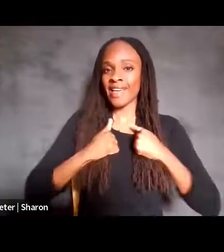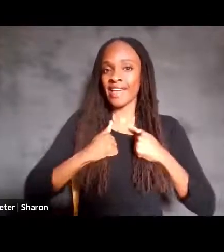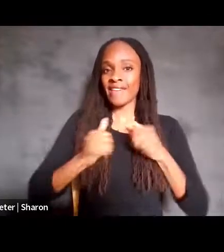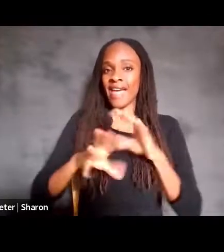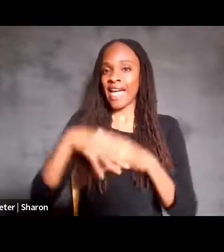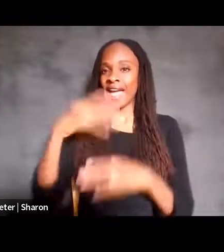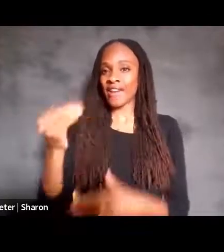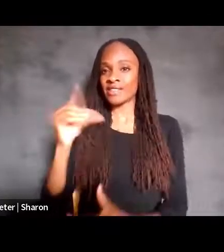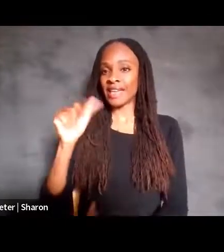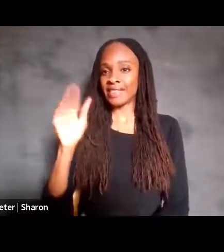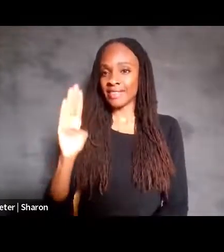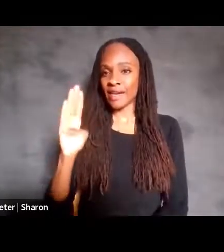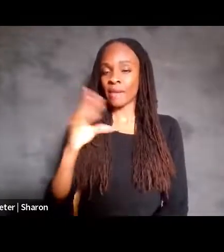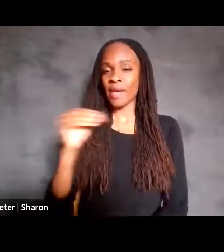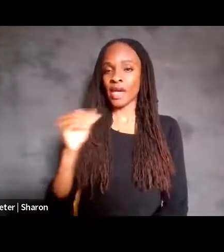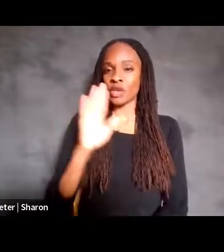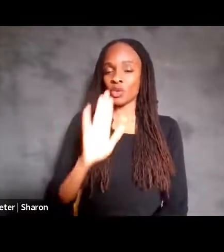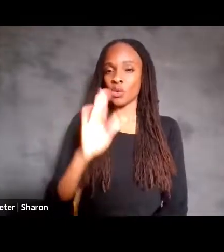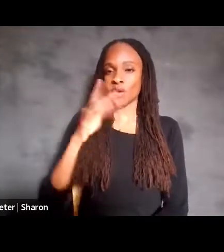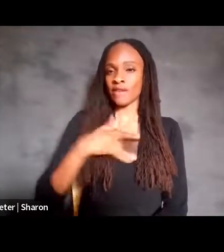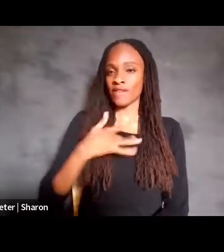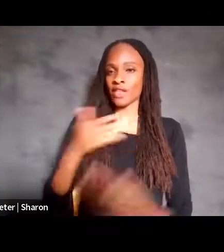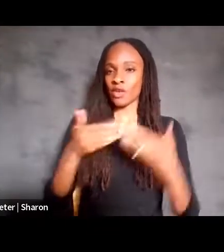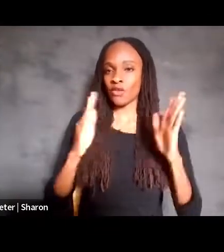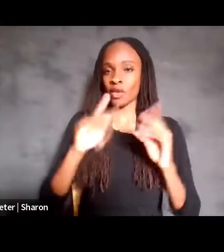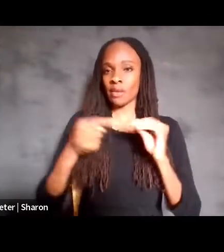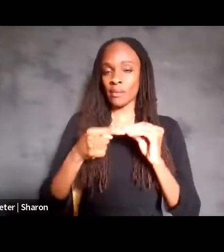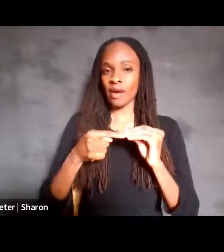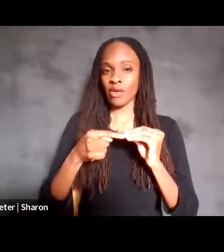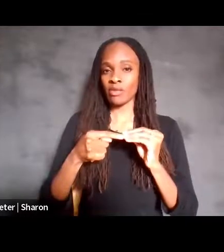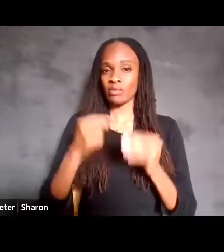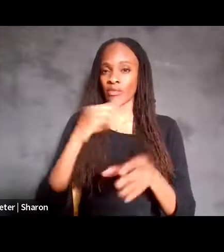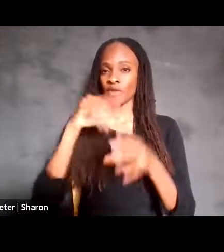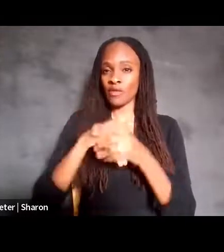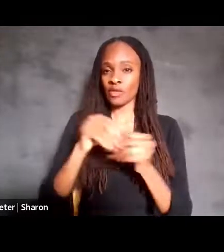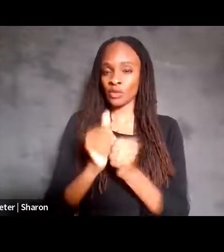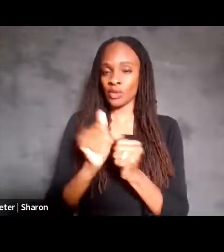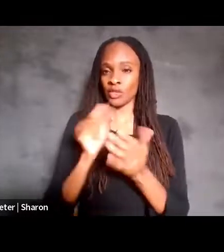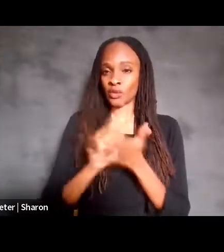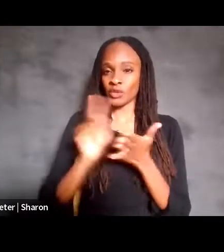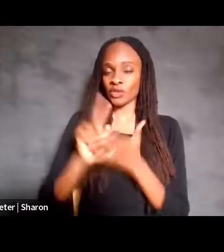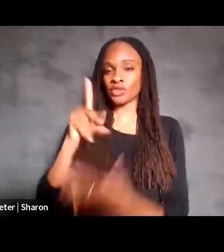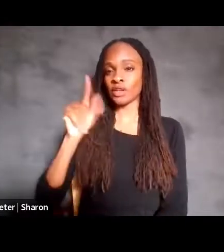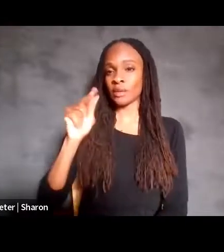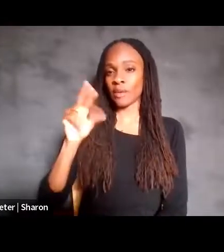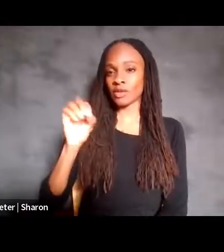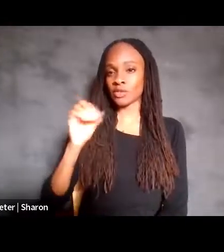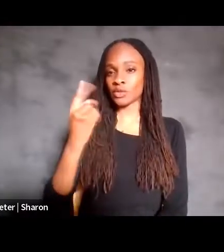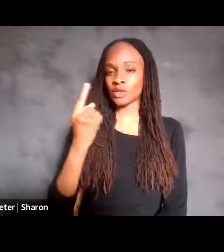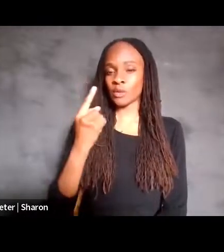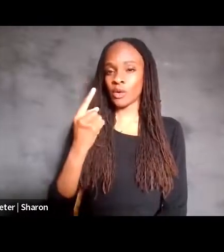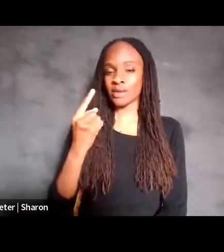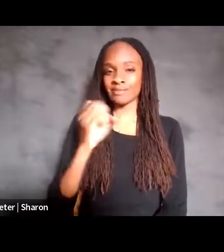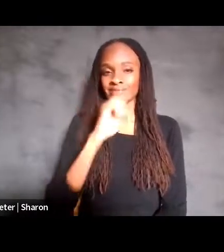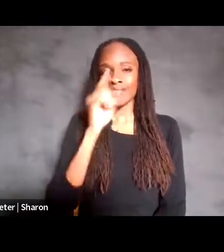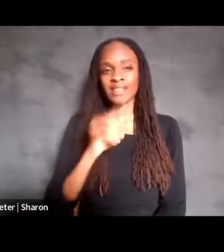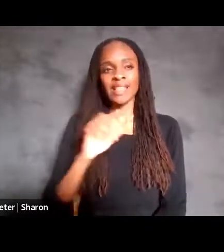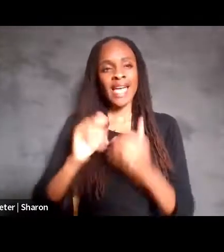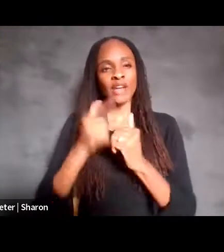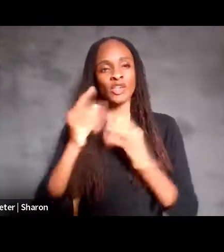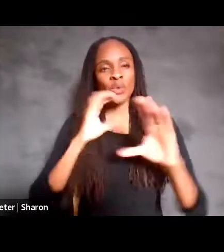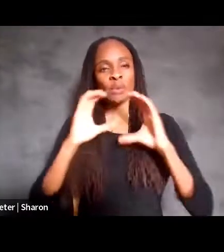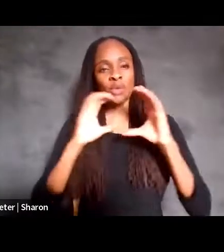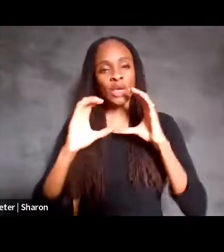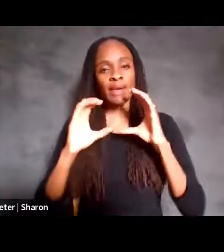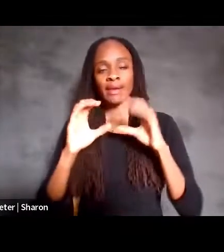as well as your overall feelings about participating in the research. So Pancho, someone asked, Pancho, how do you communicate